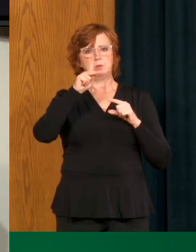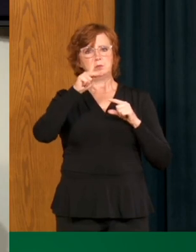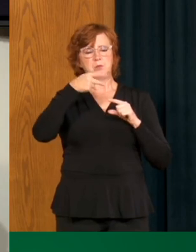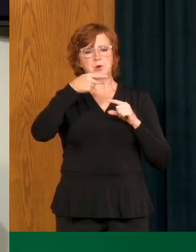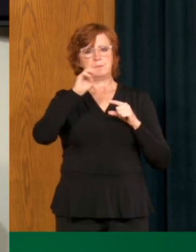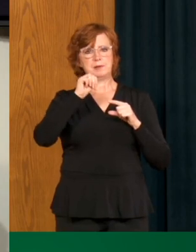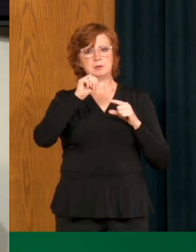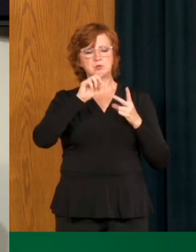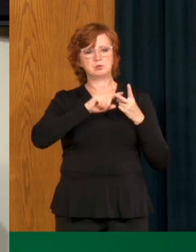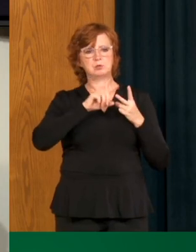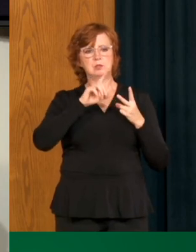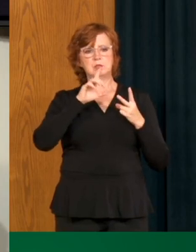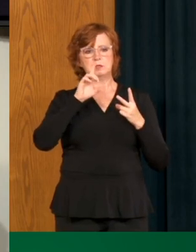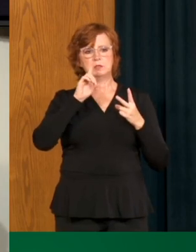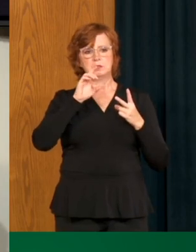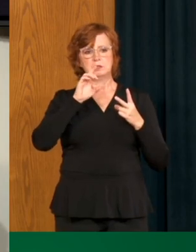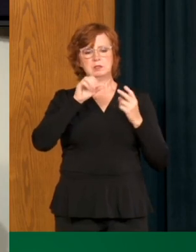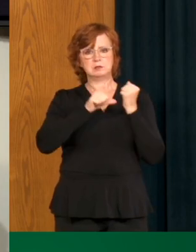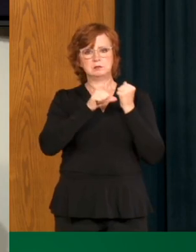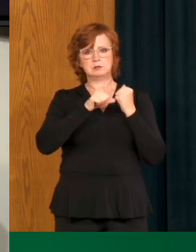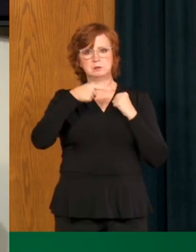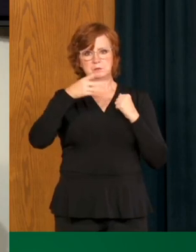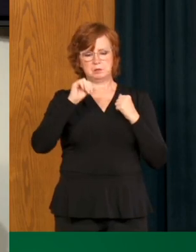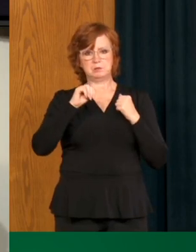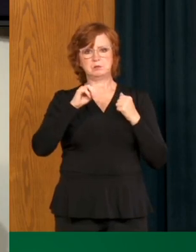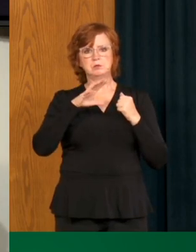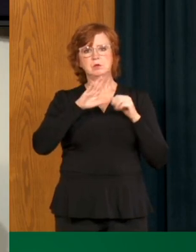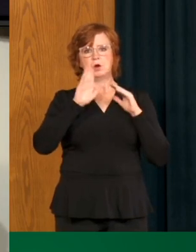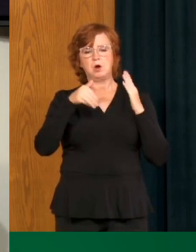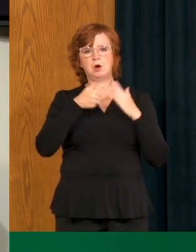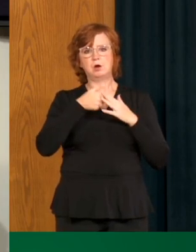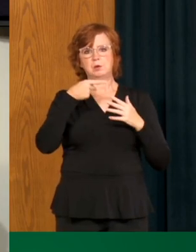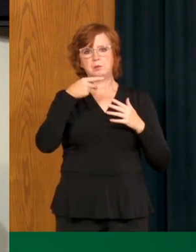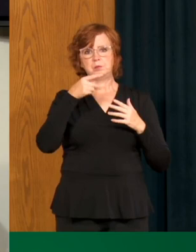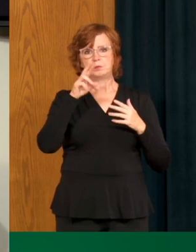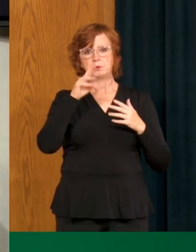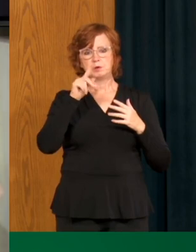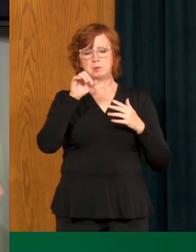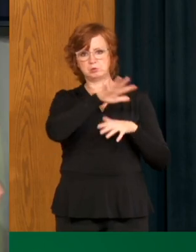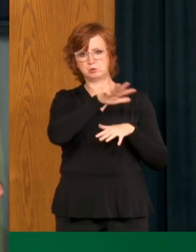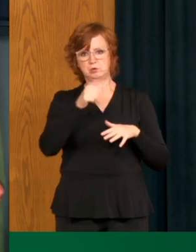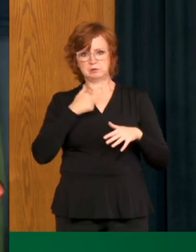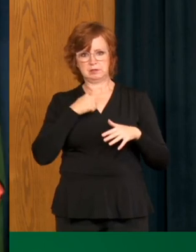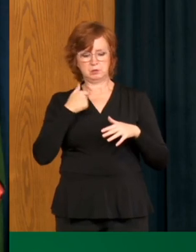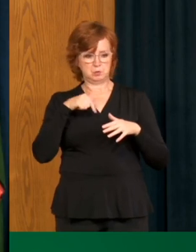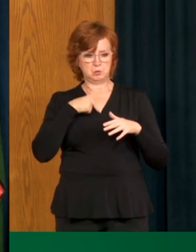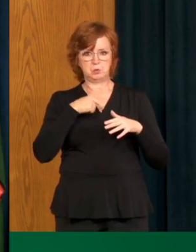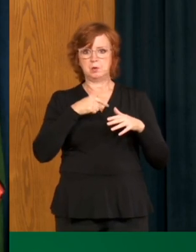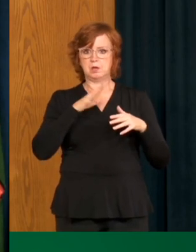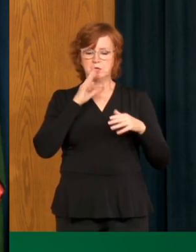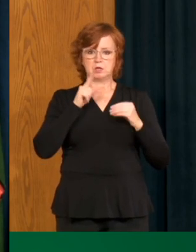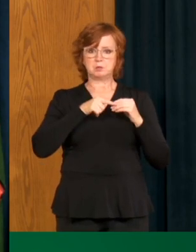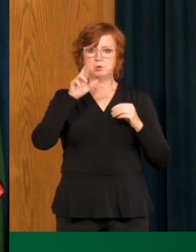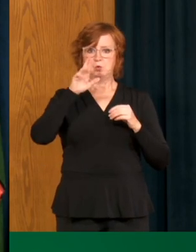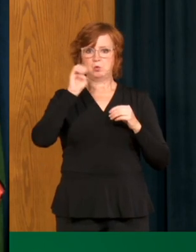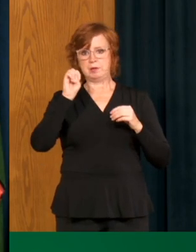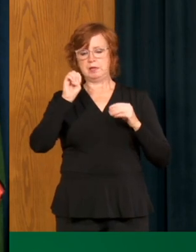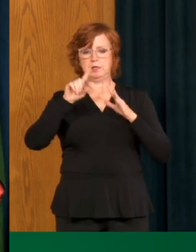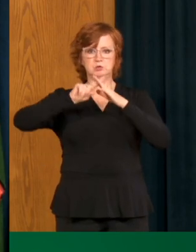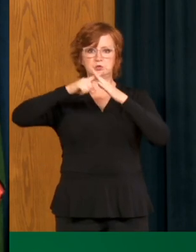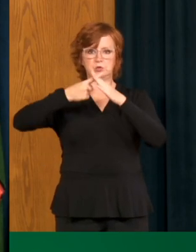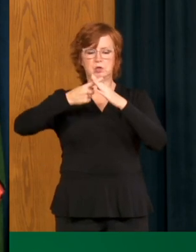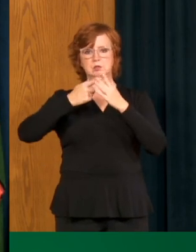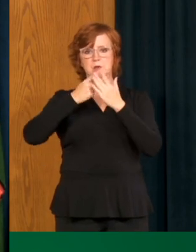the Deputy Prime Minister and our other Premiers earlier today, but part of that safe restart agreement is to provide some funding and resources for